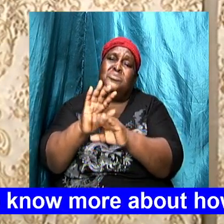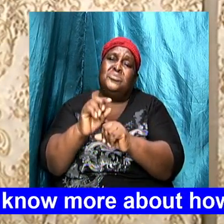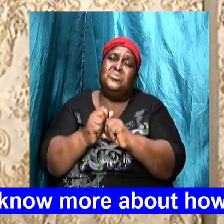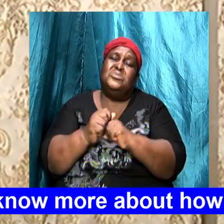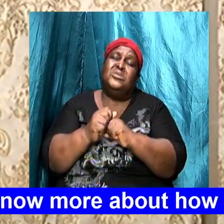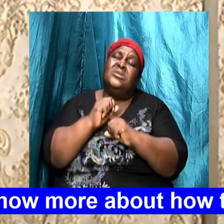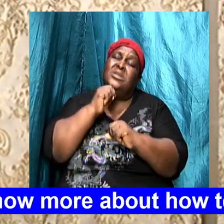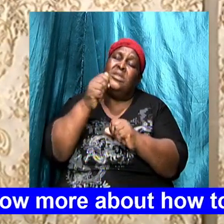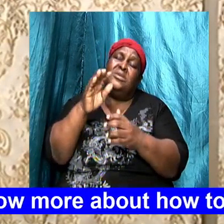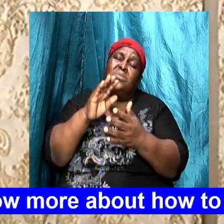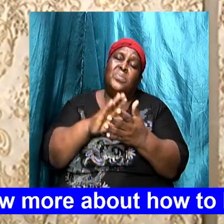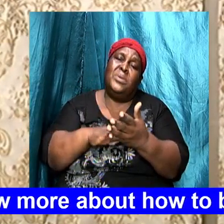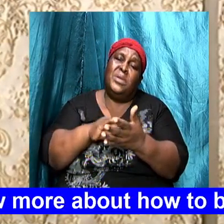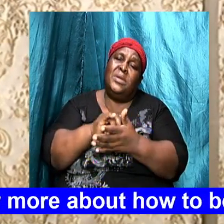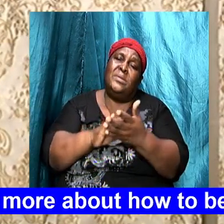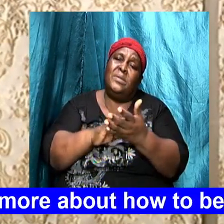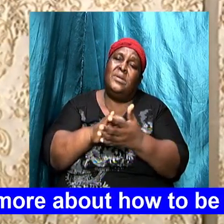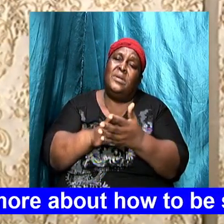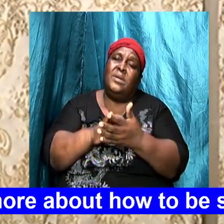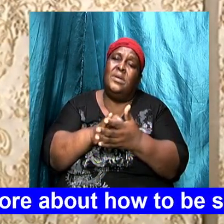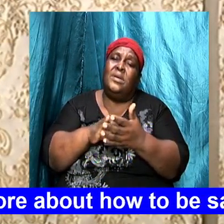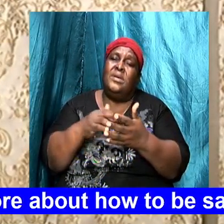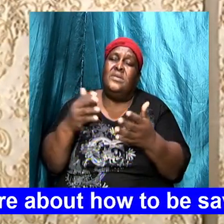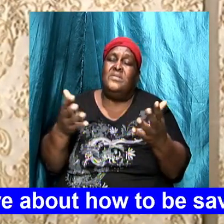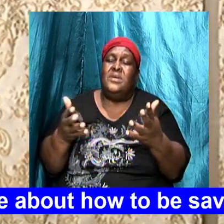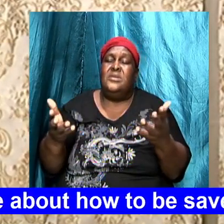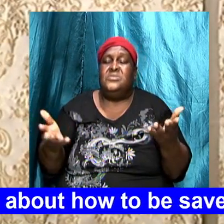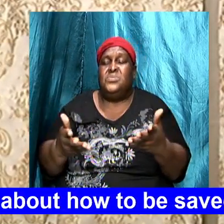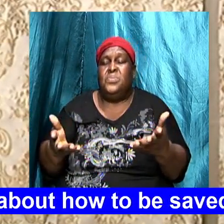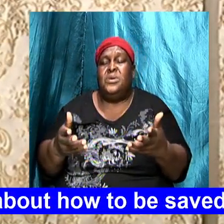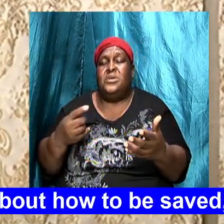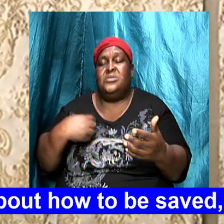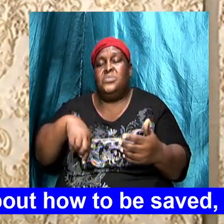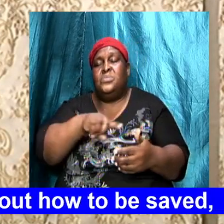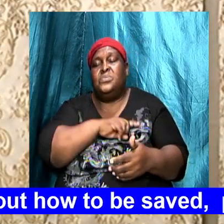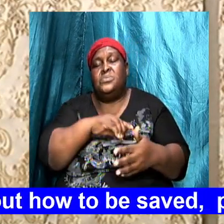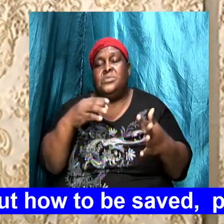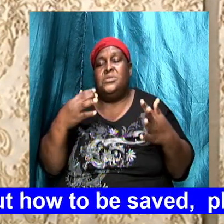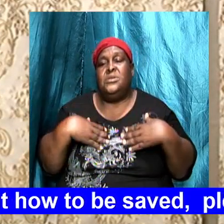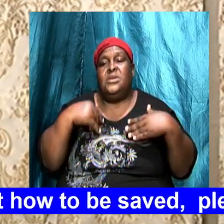that is what we have left